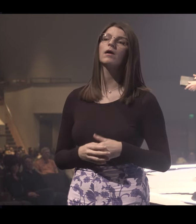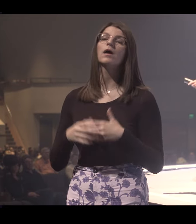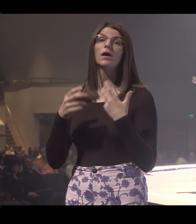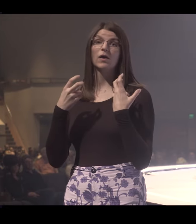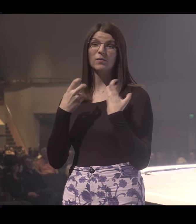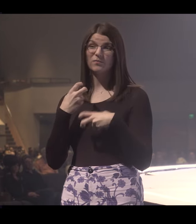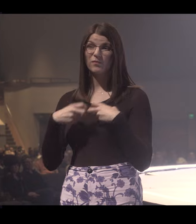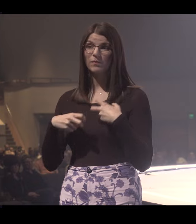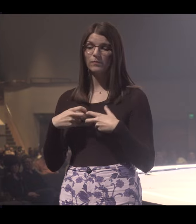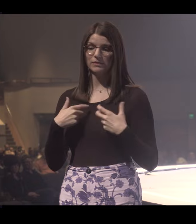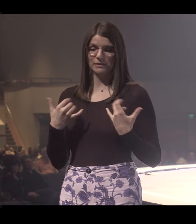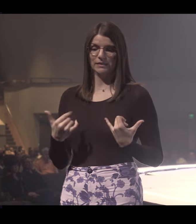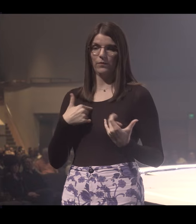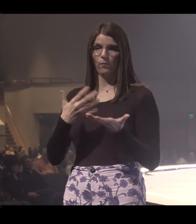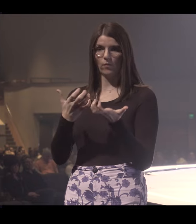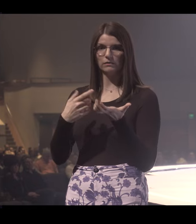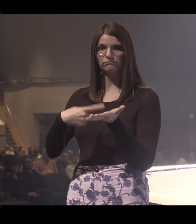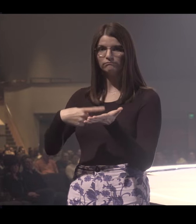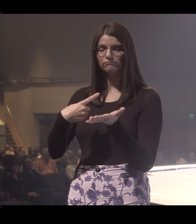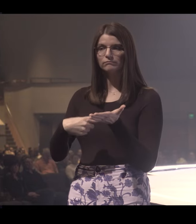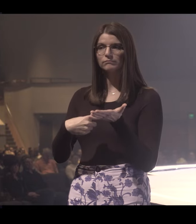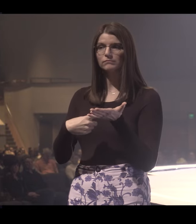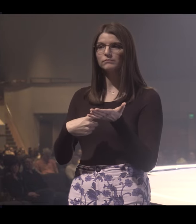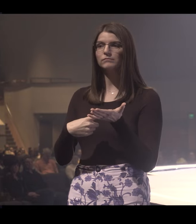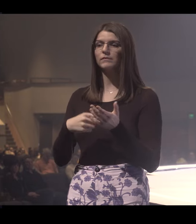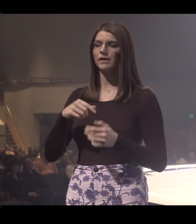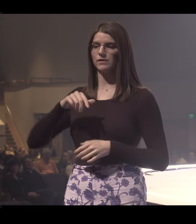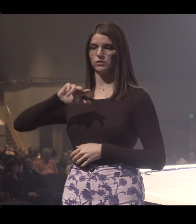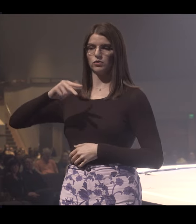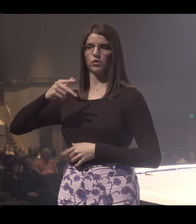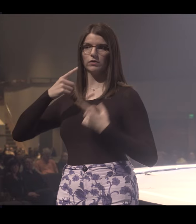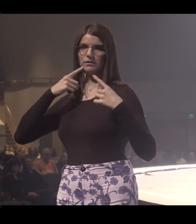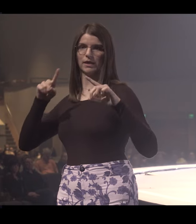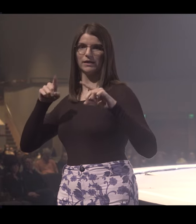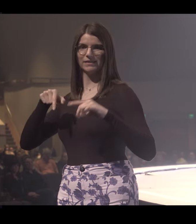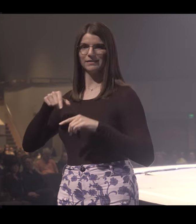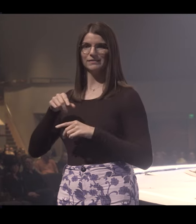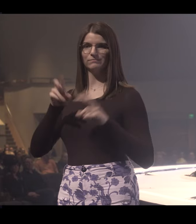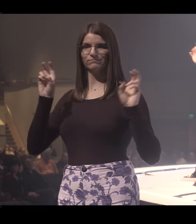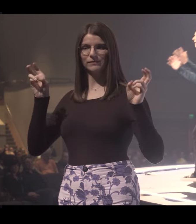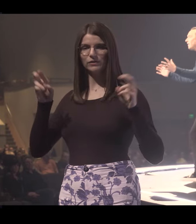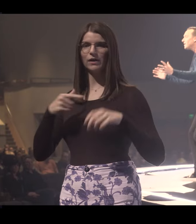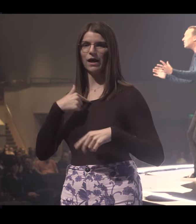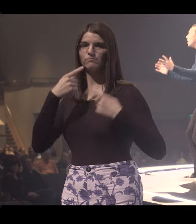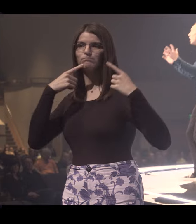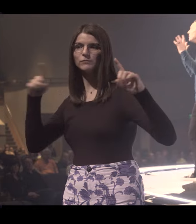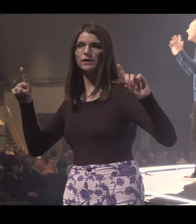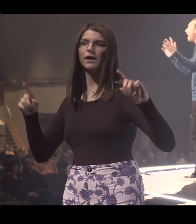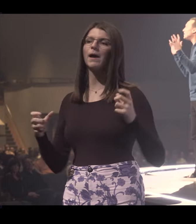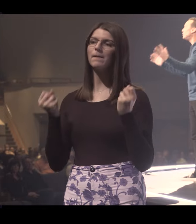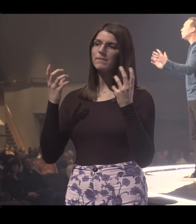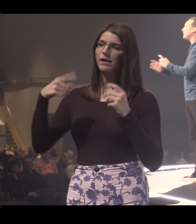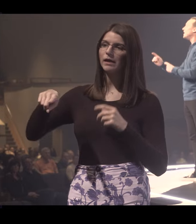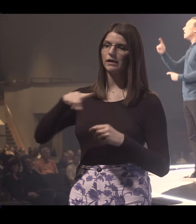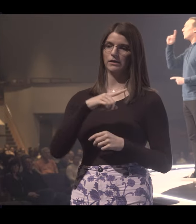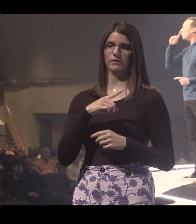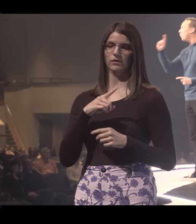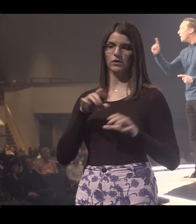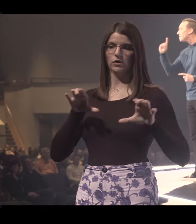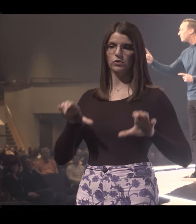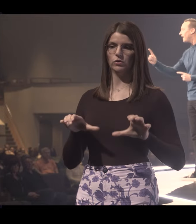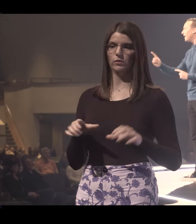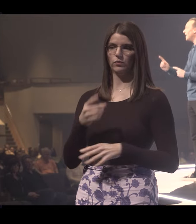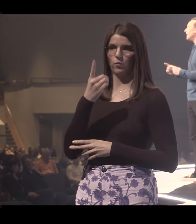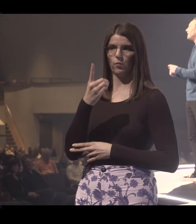And the problem I want to talk to you about today with this third declaration in our series I Declare is many of us are not